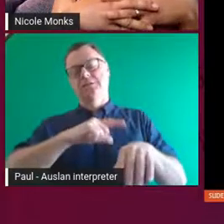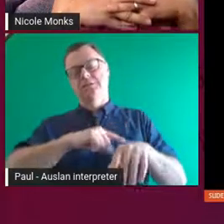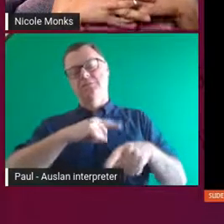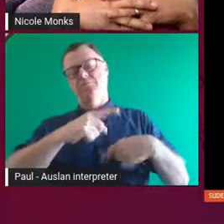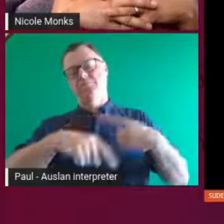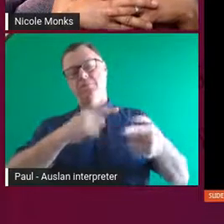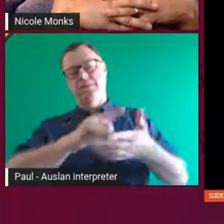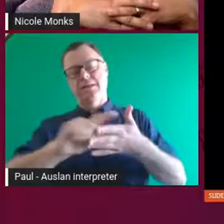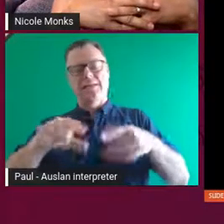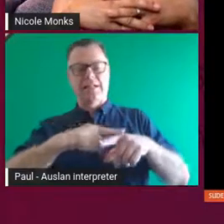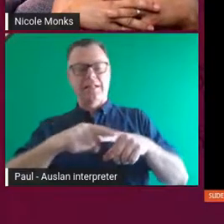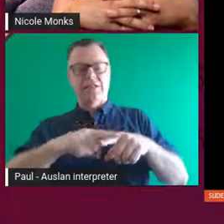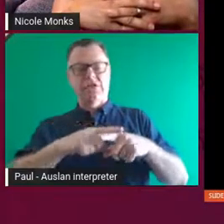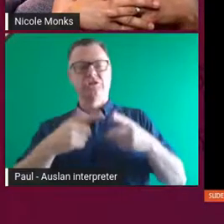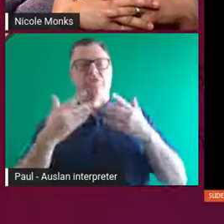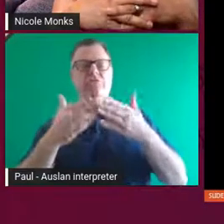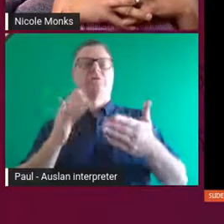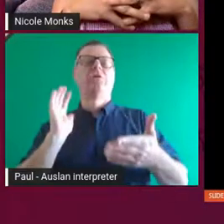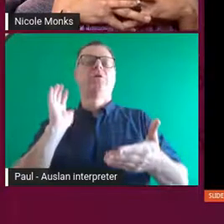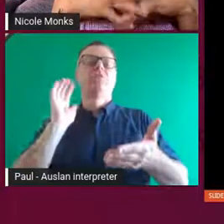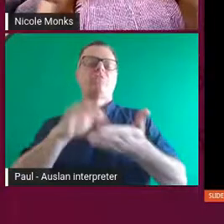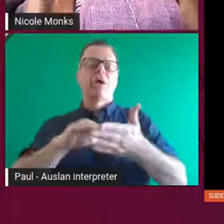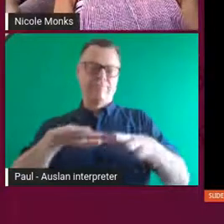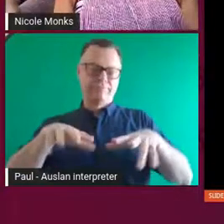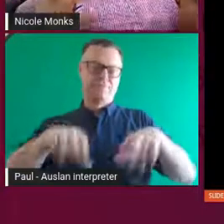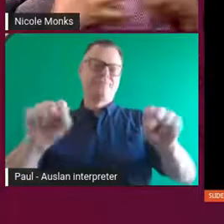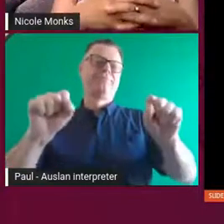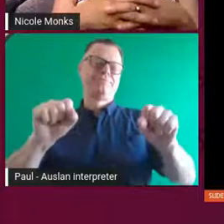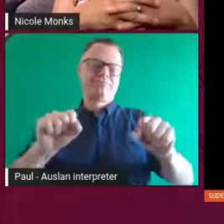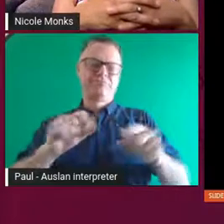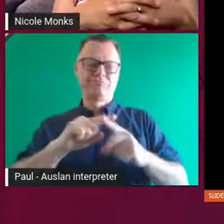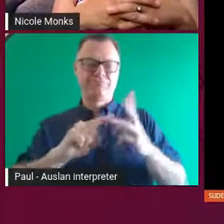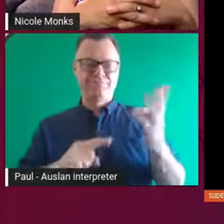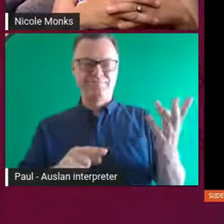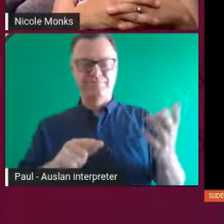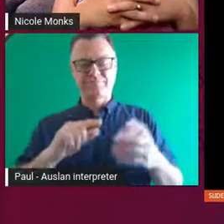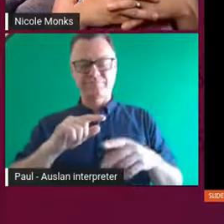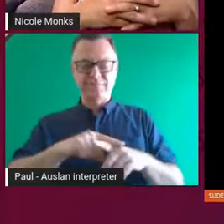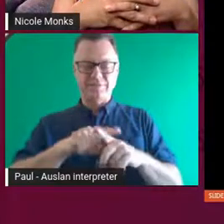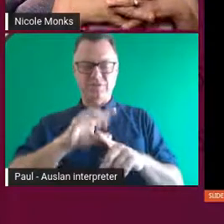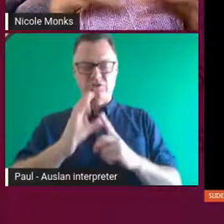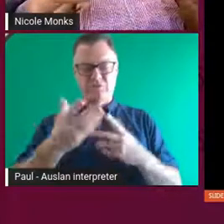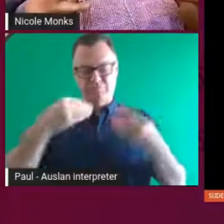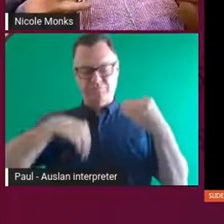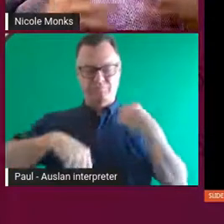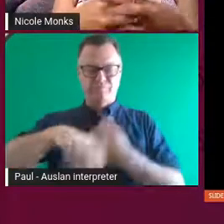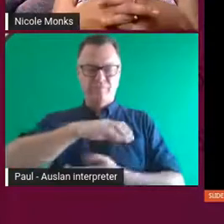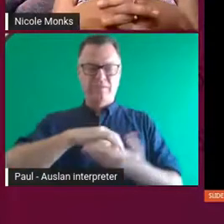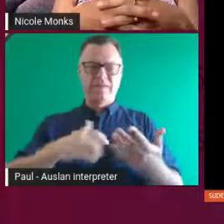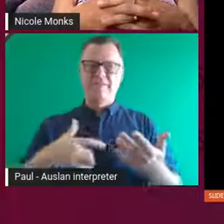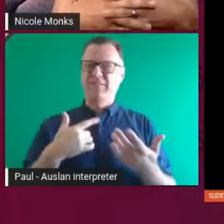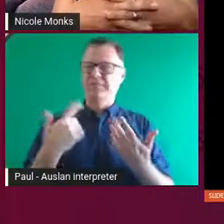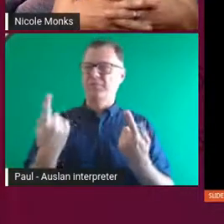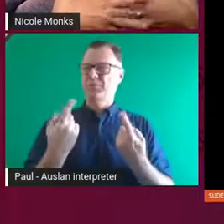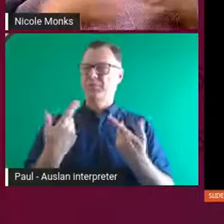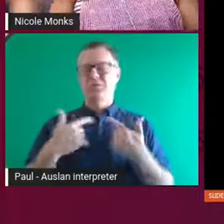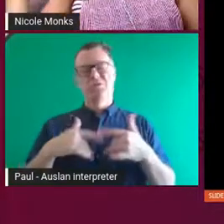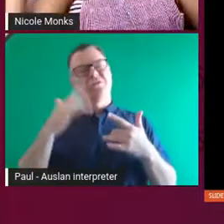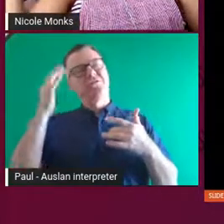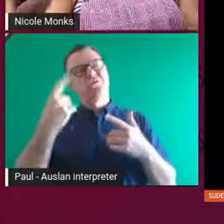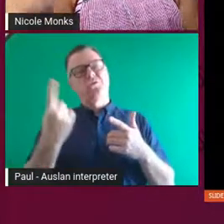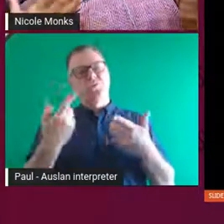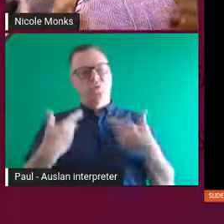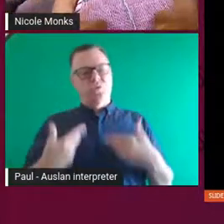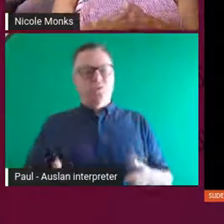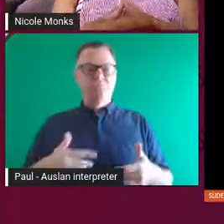little bit jammed together and this whole other sort of creature. And so what I developed while I was there was basically